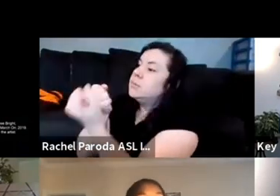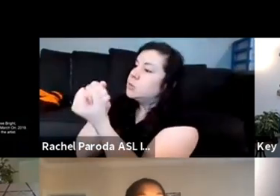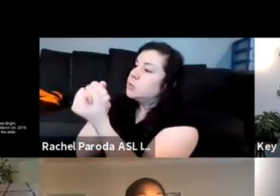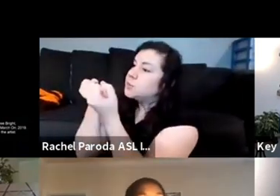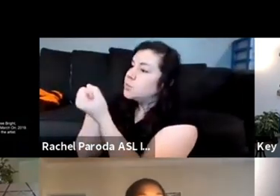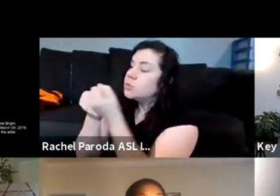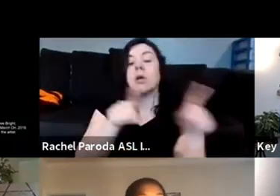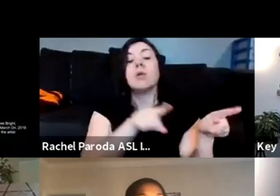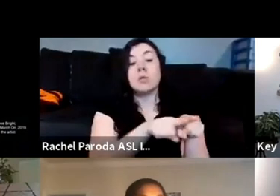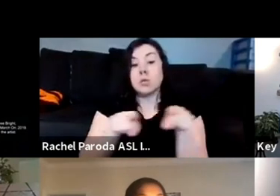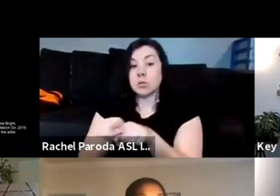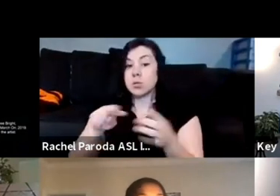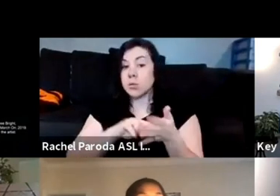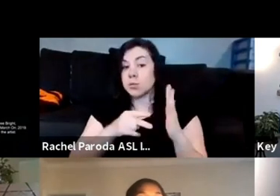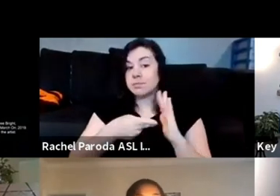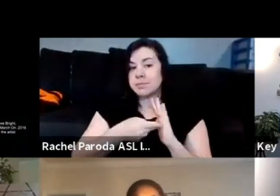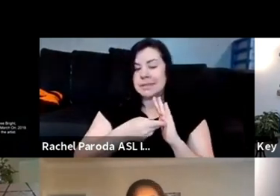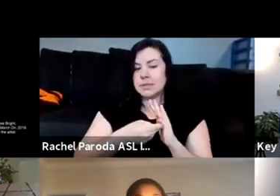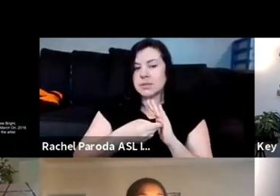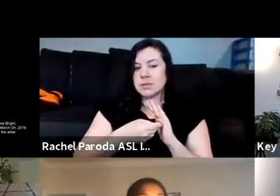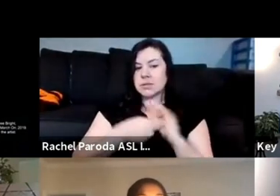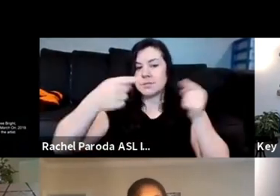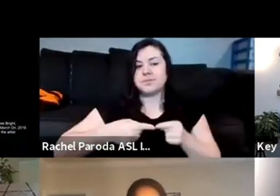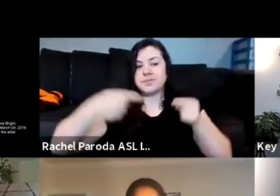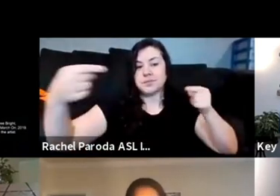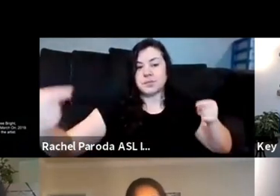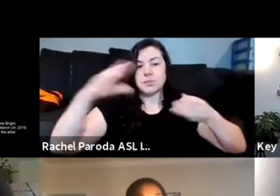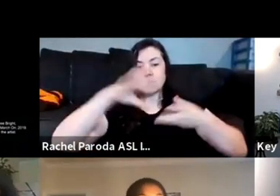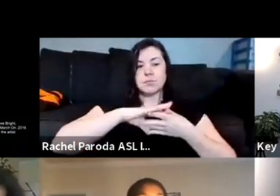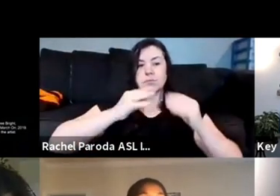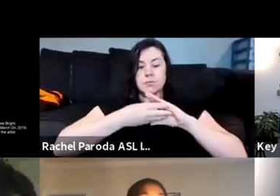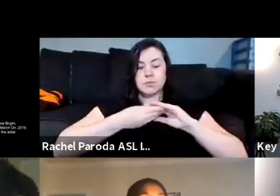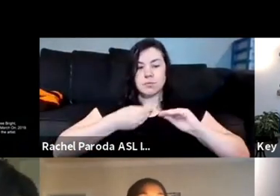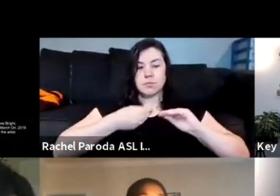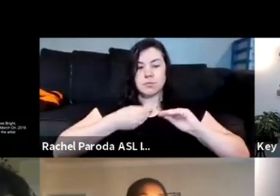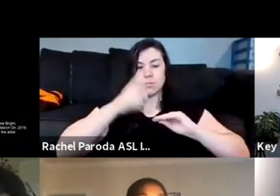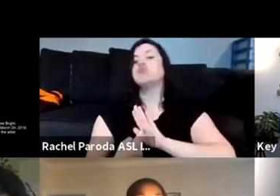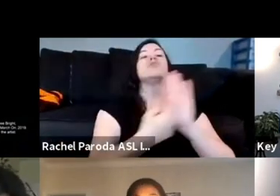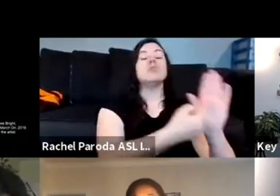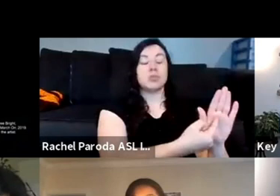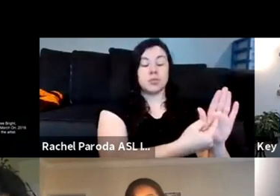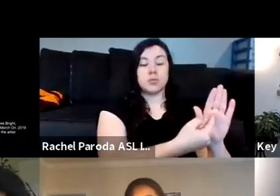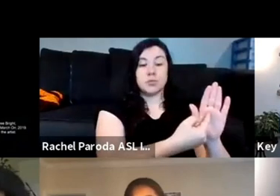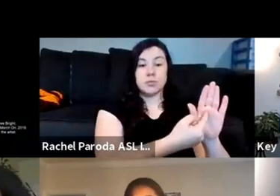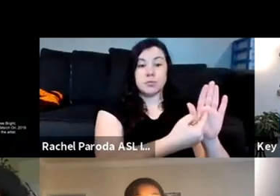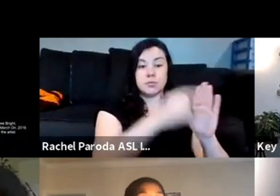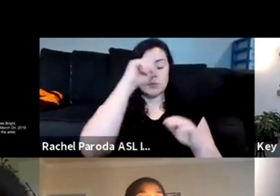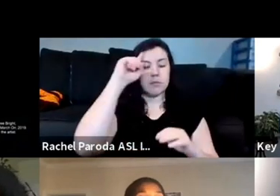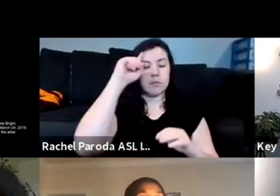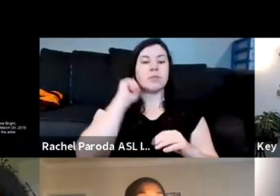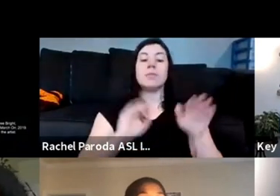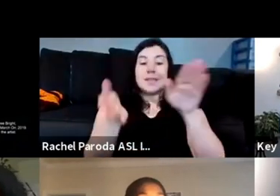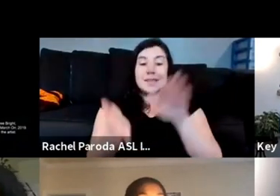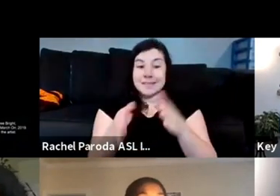means providing the counter narrative that the only thing that the only thing in visual culture um death